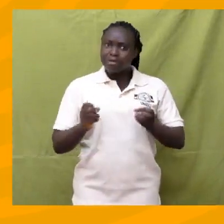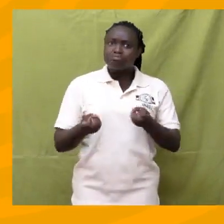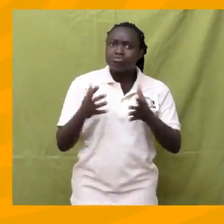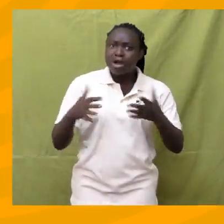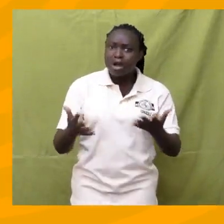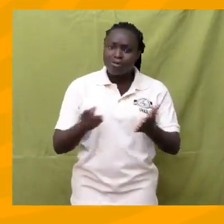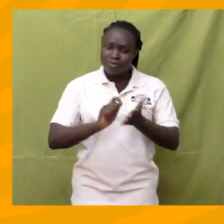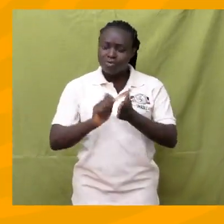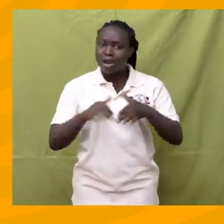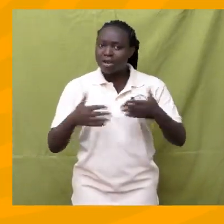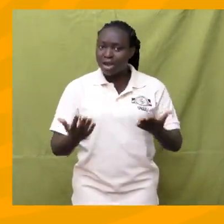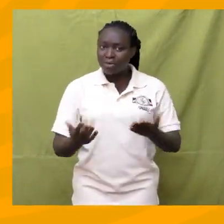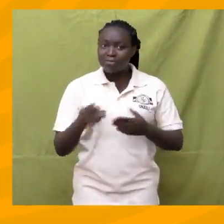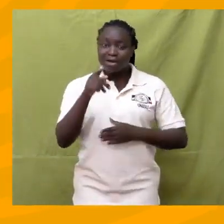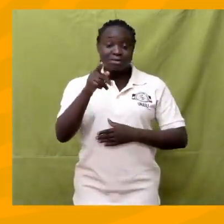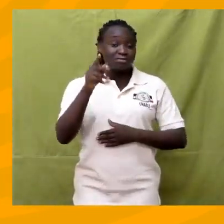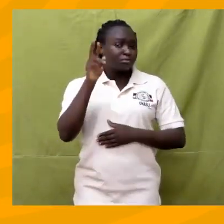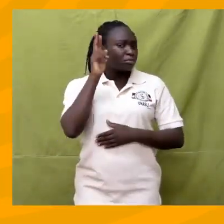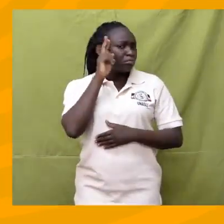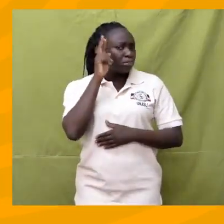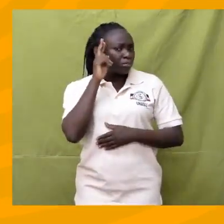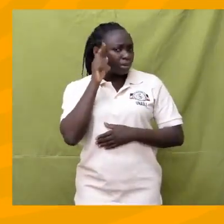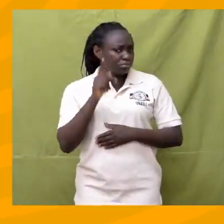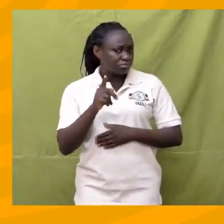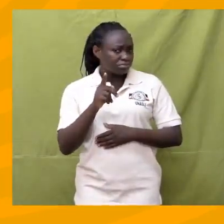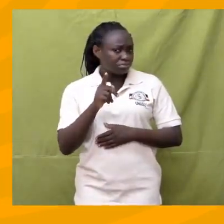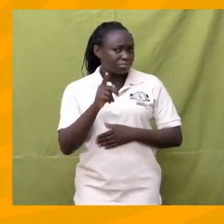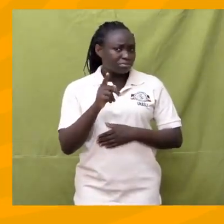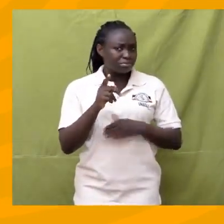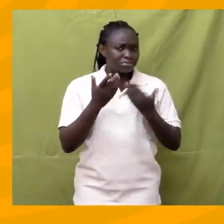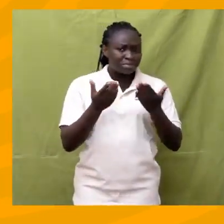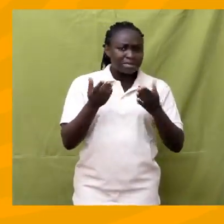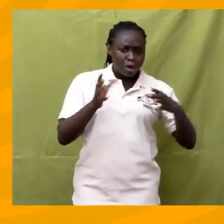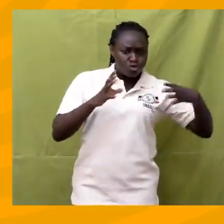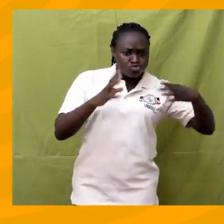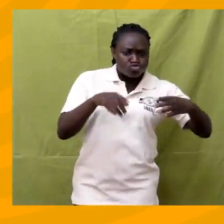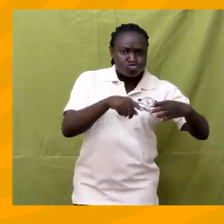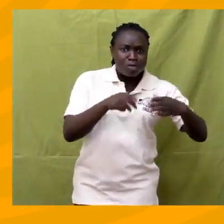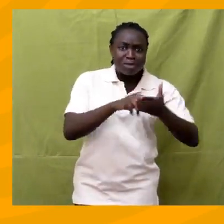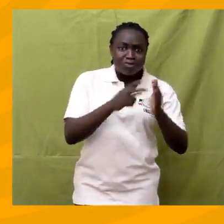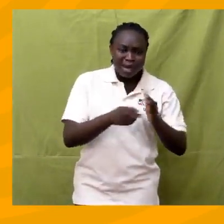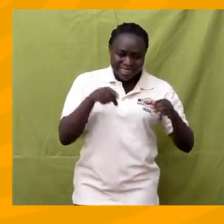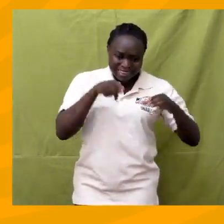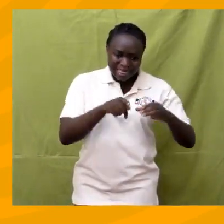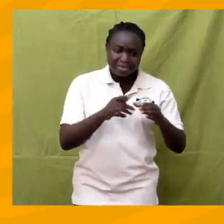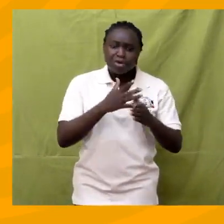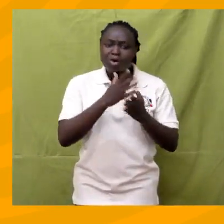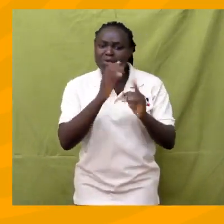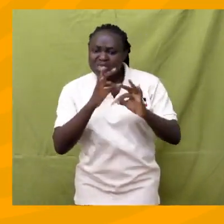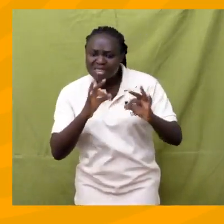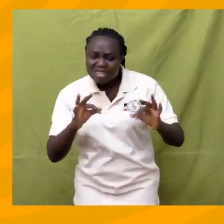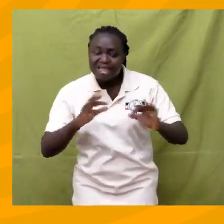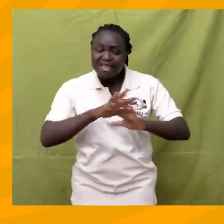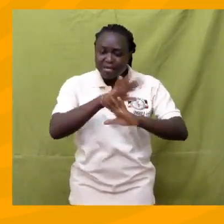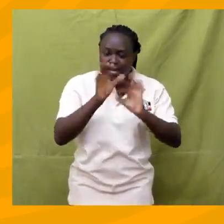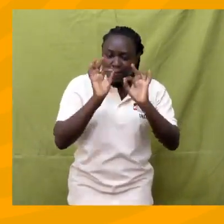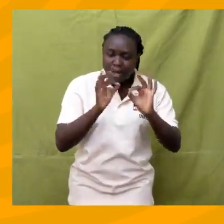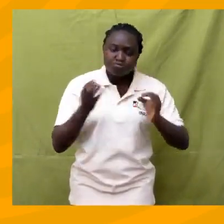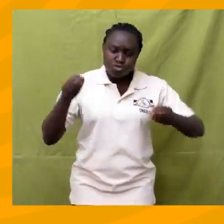Remember we said a set is a collection of well-defined